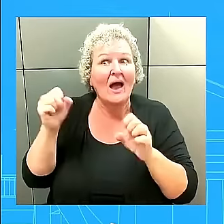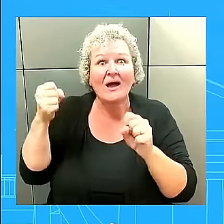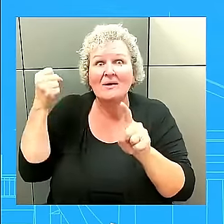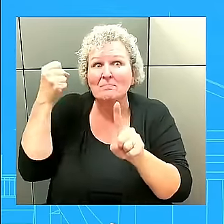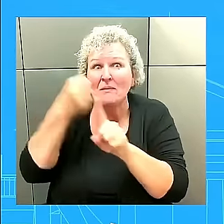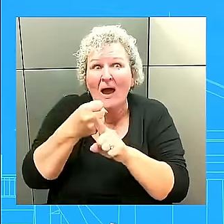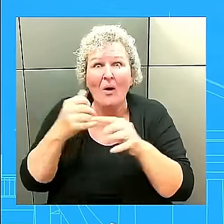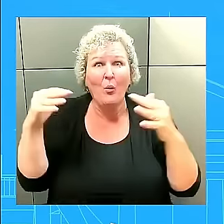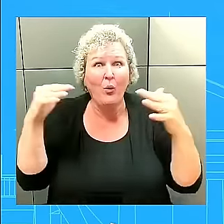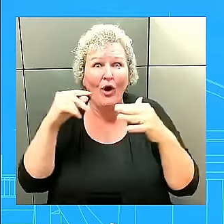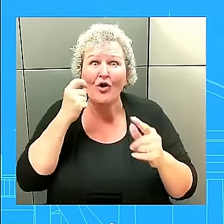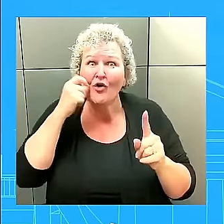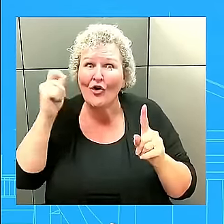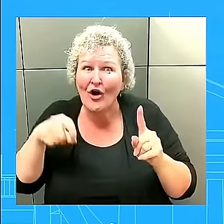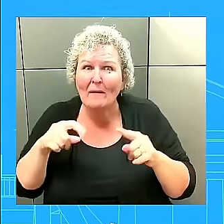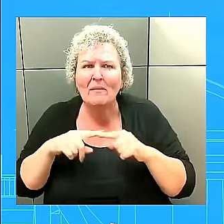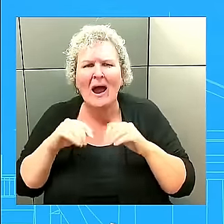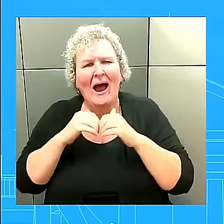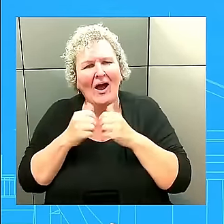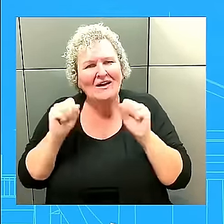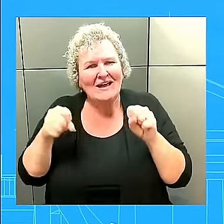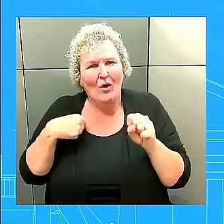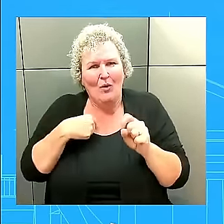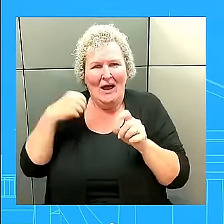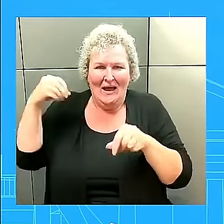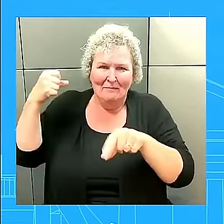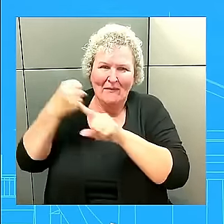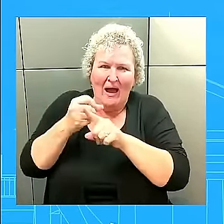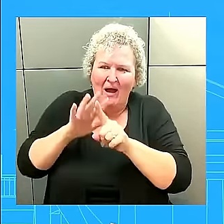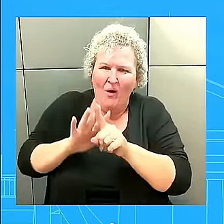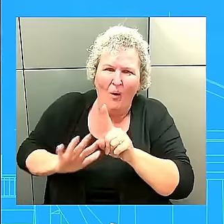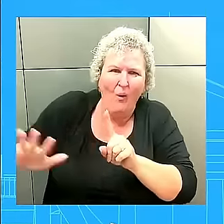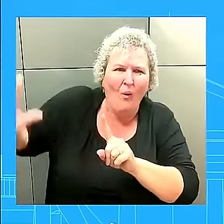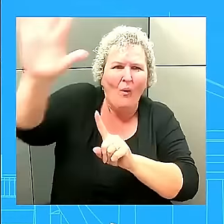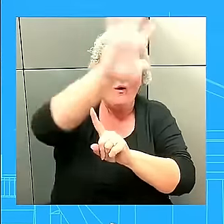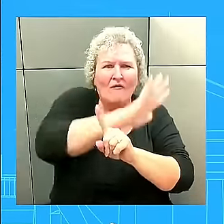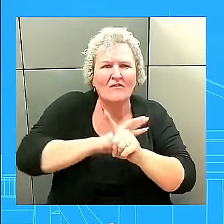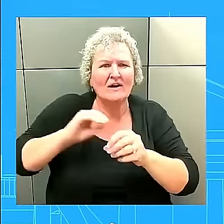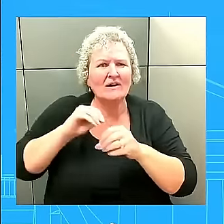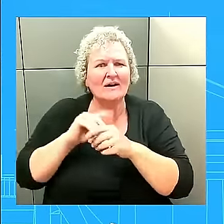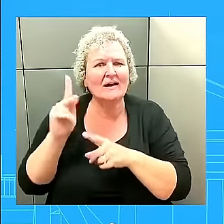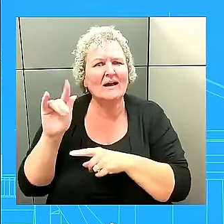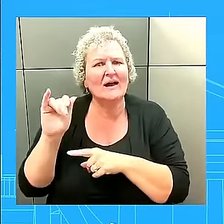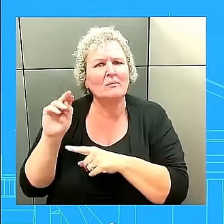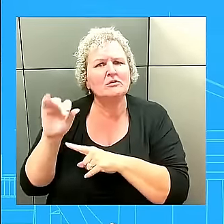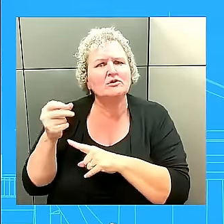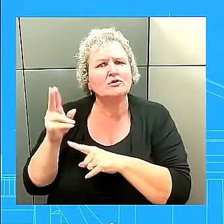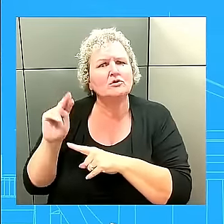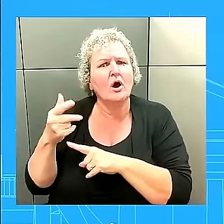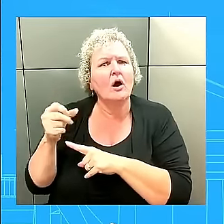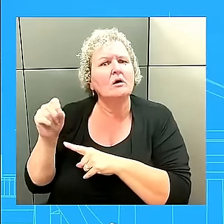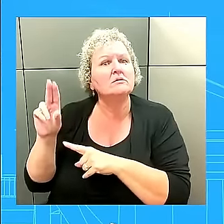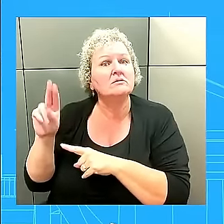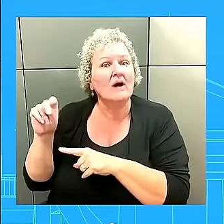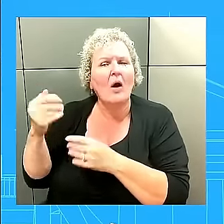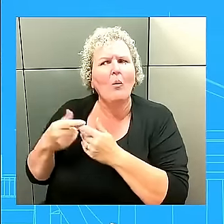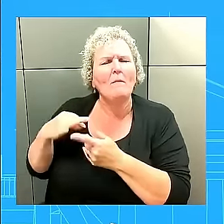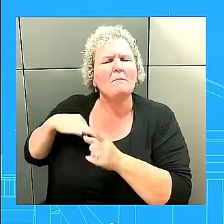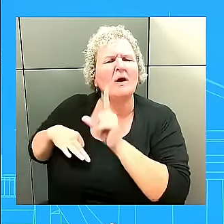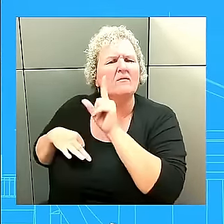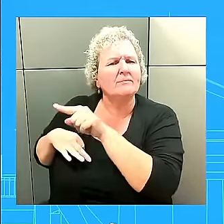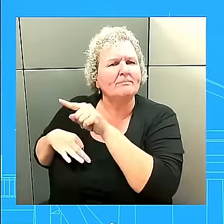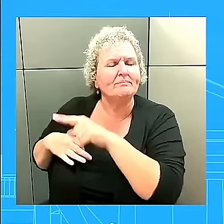-Pacific with Kim Jong-un benefiting to some degree. Can you talk about that just briefly? How significant is this for